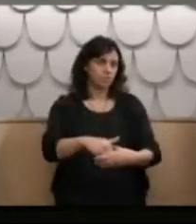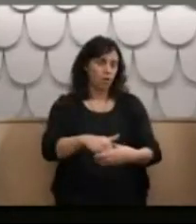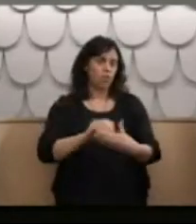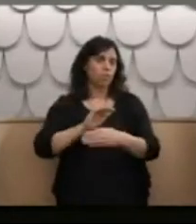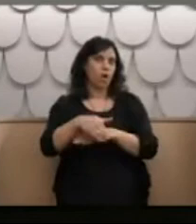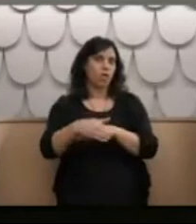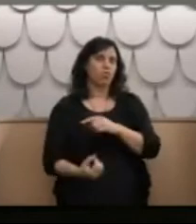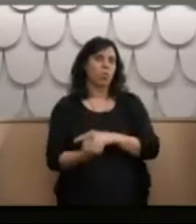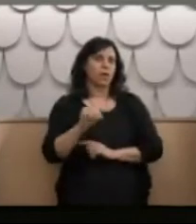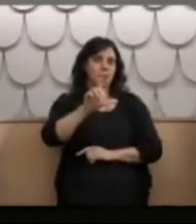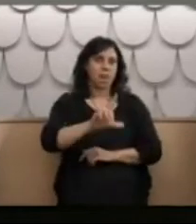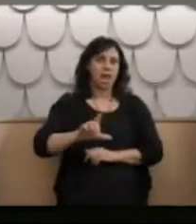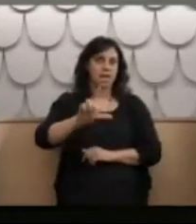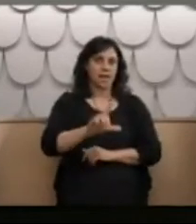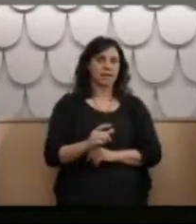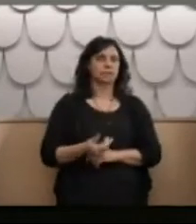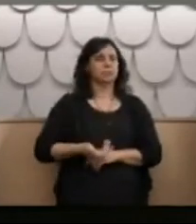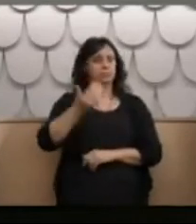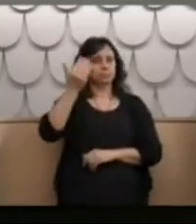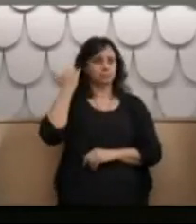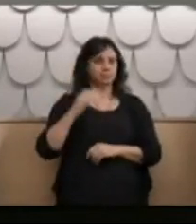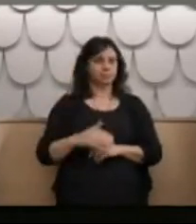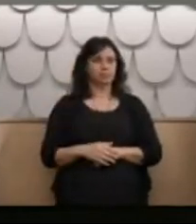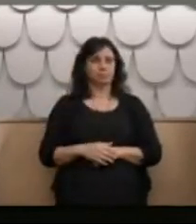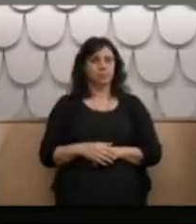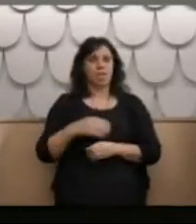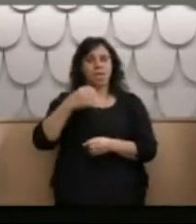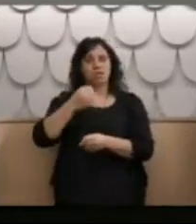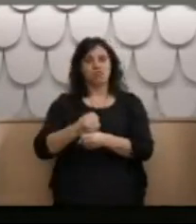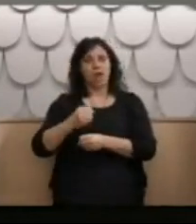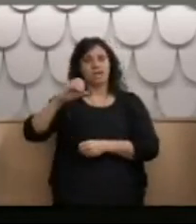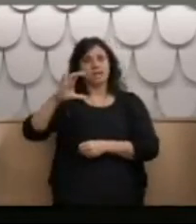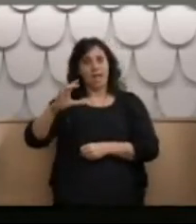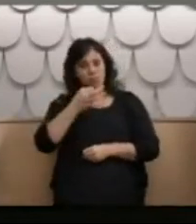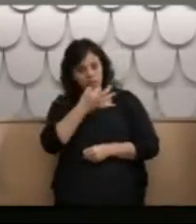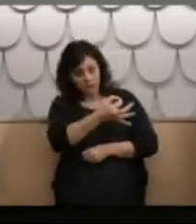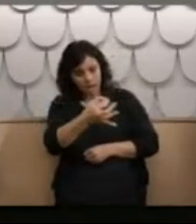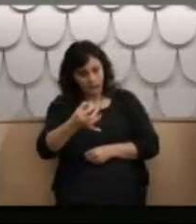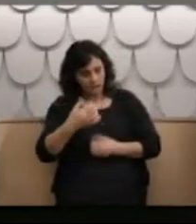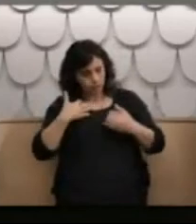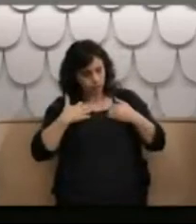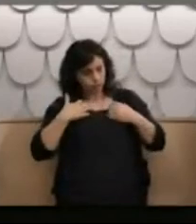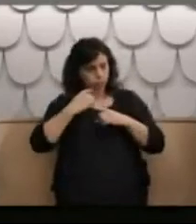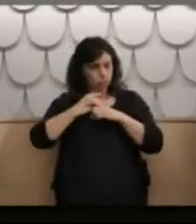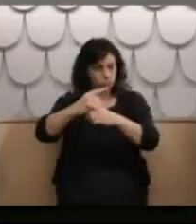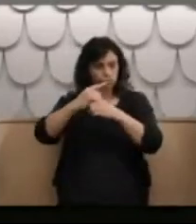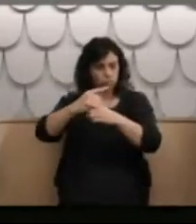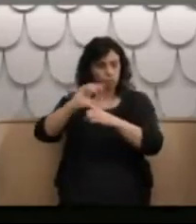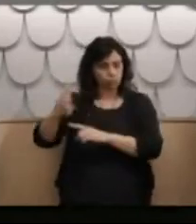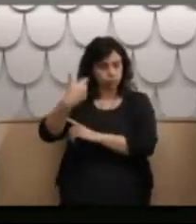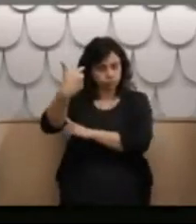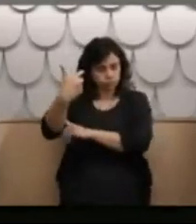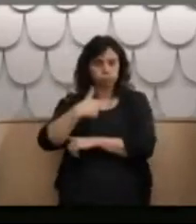2001. Grant Cameron had asked if we wanted to talk to the media and I had said yes. The TV people flew me